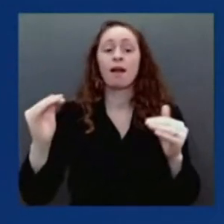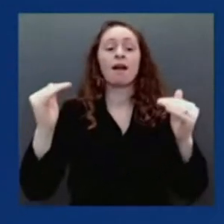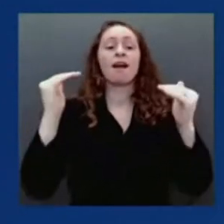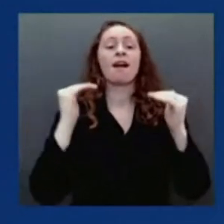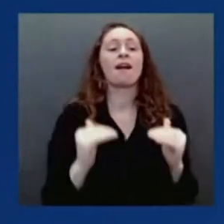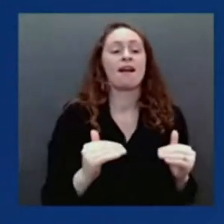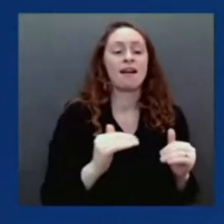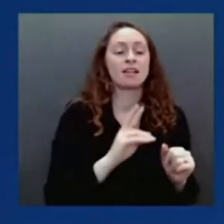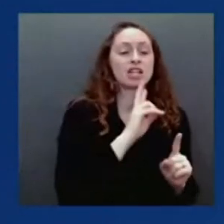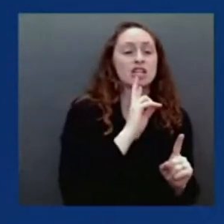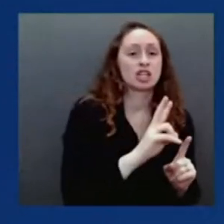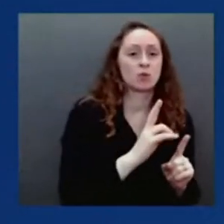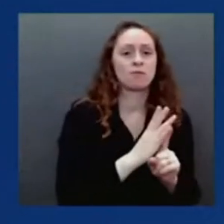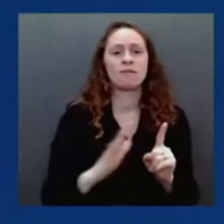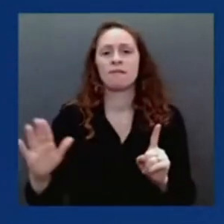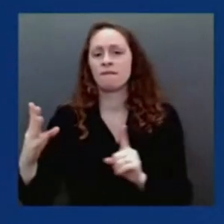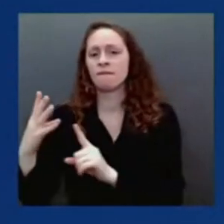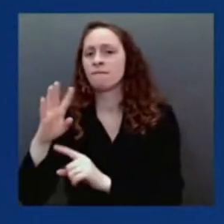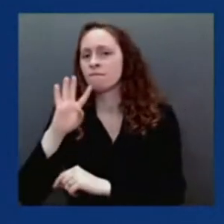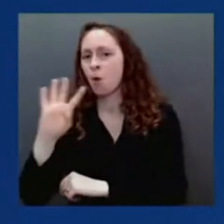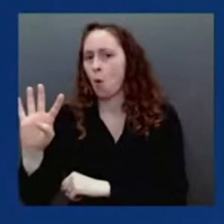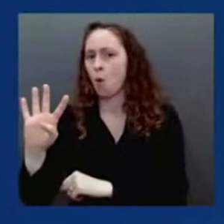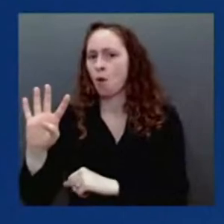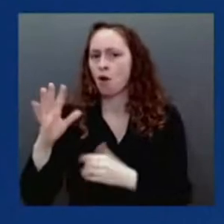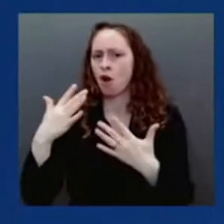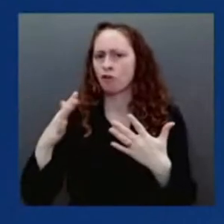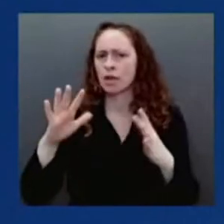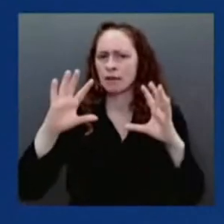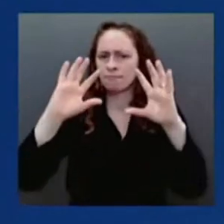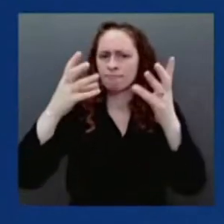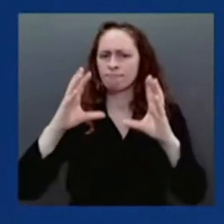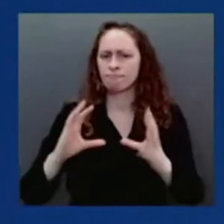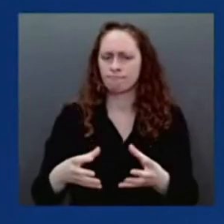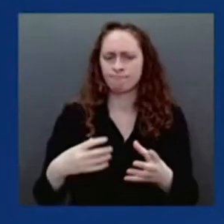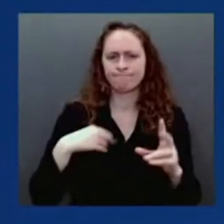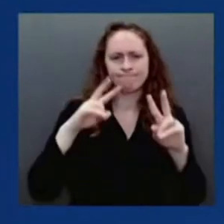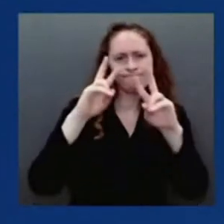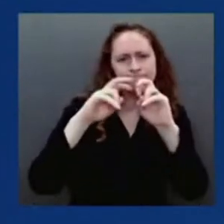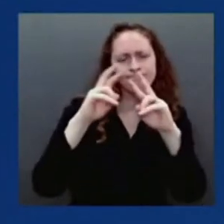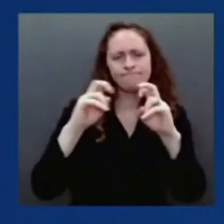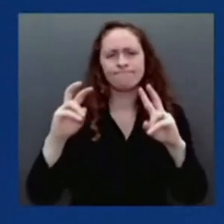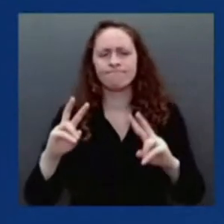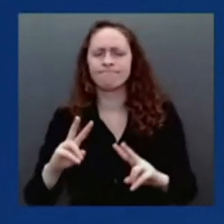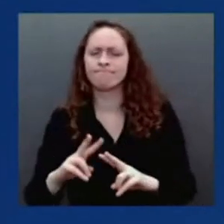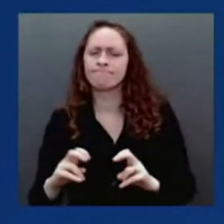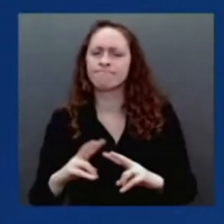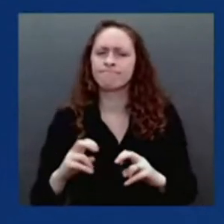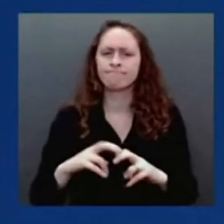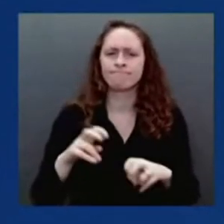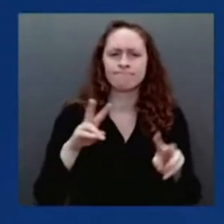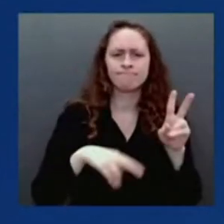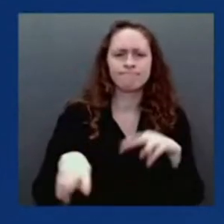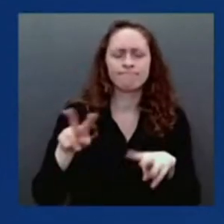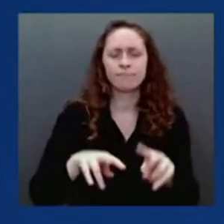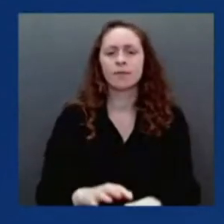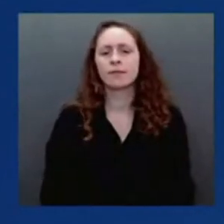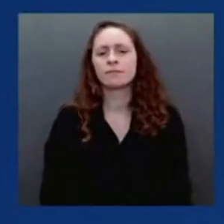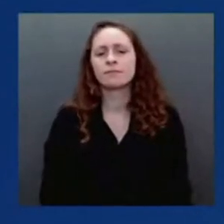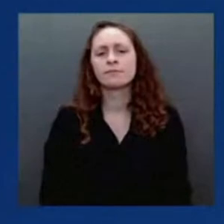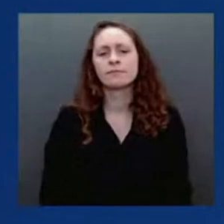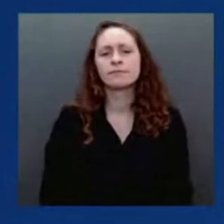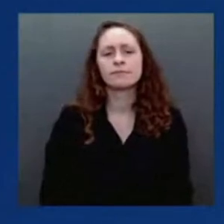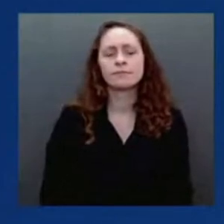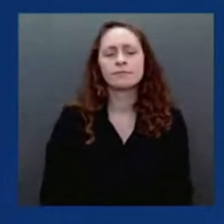were given to those children reached what we call non-inferiority with a more adult or adolescent population.